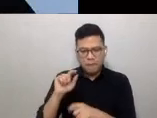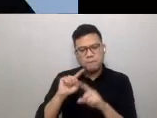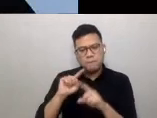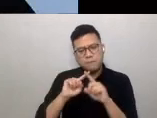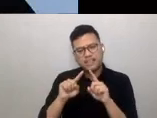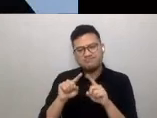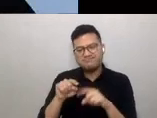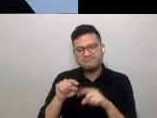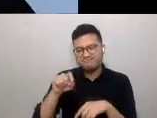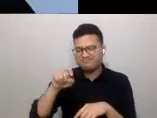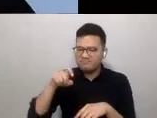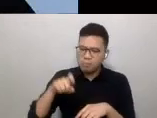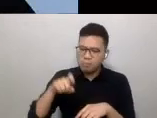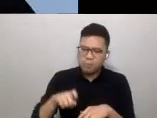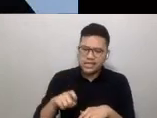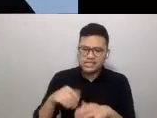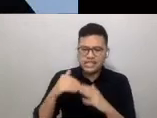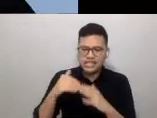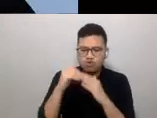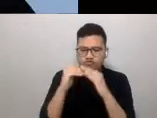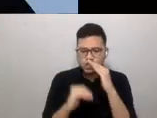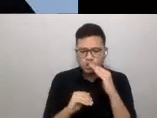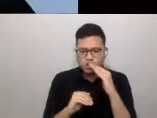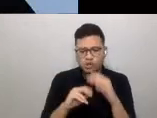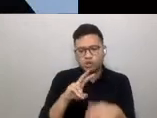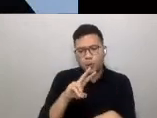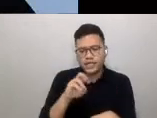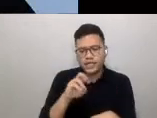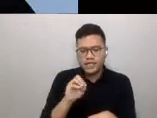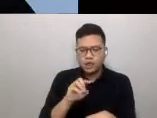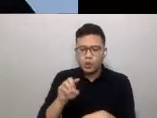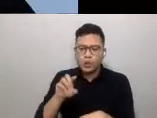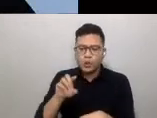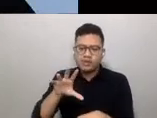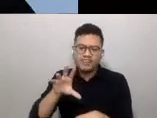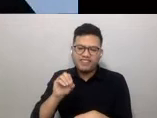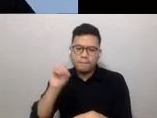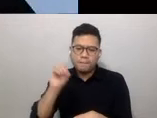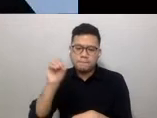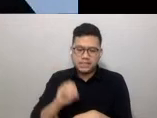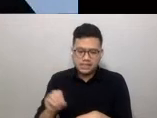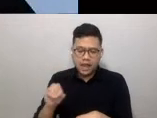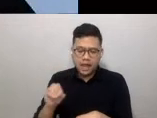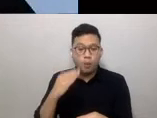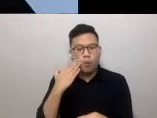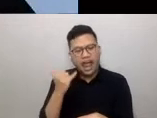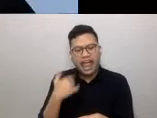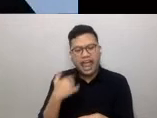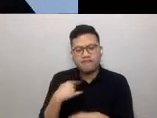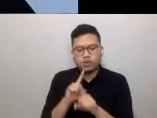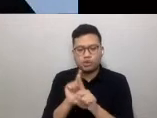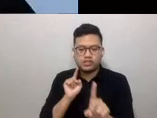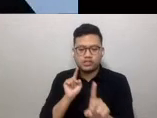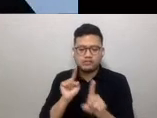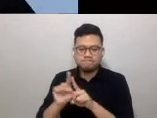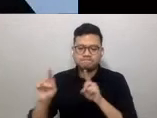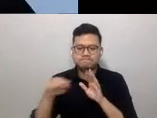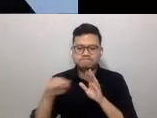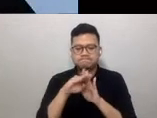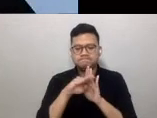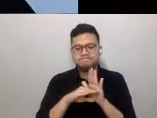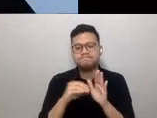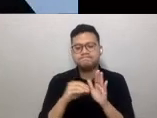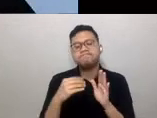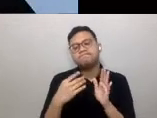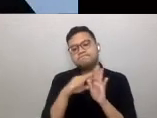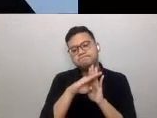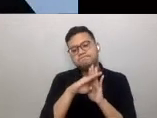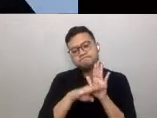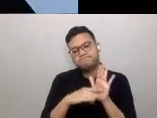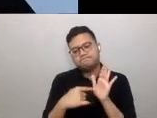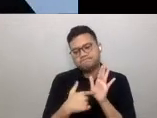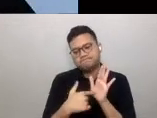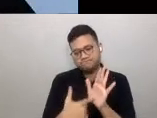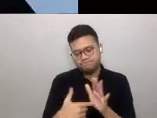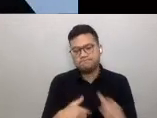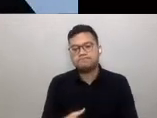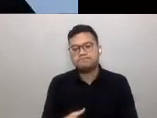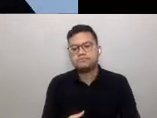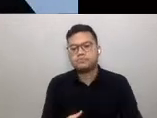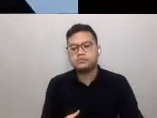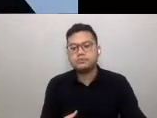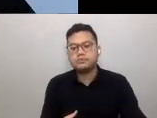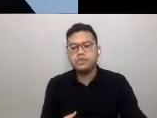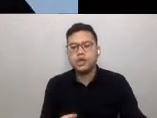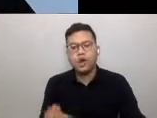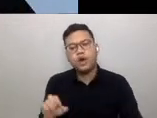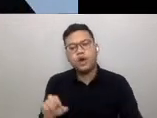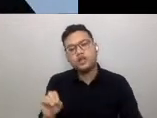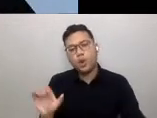between 30 to 50 percent, given social distancing measures. This has led to concepts such as what you see here in the six-foot